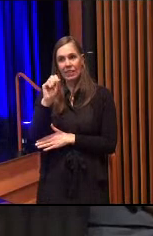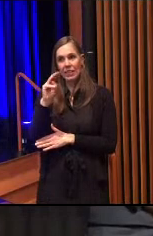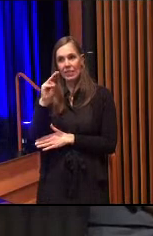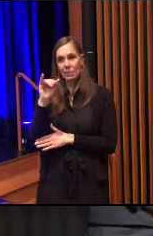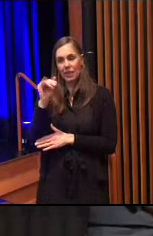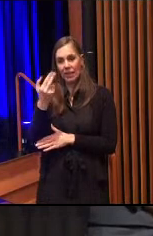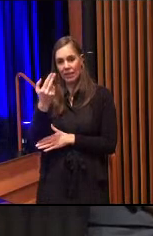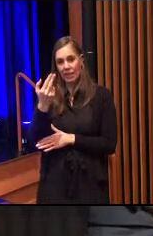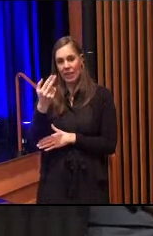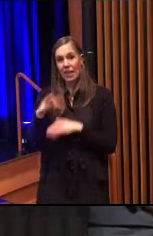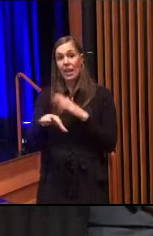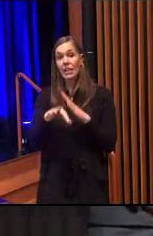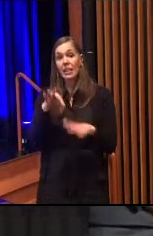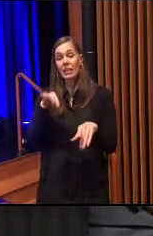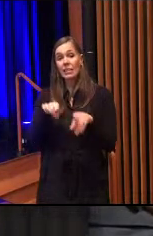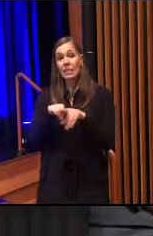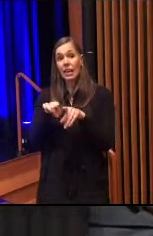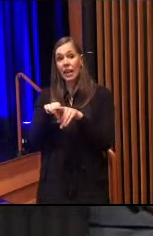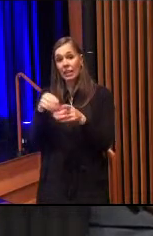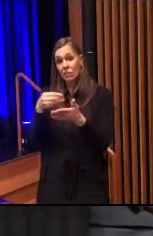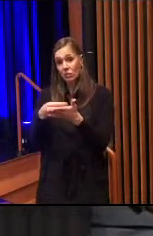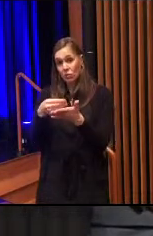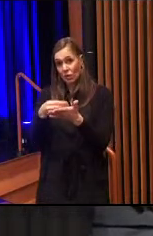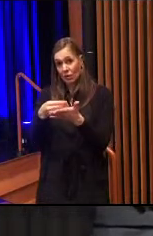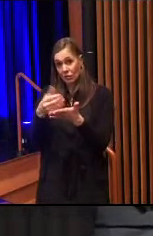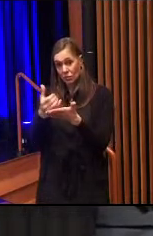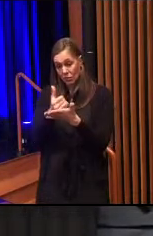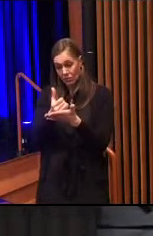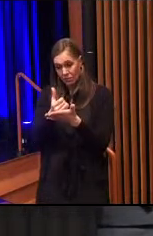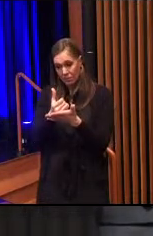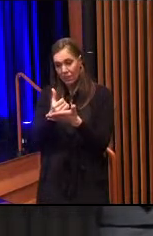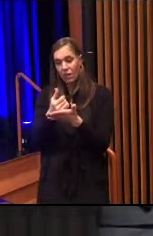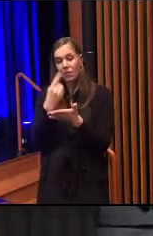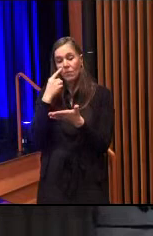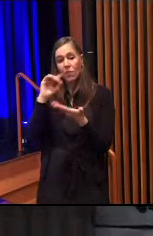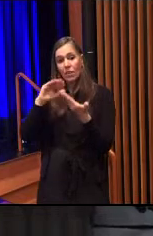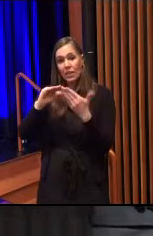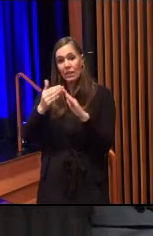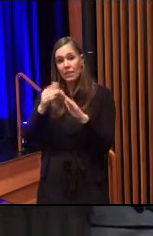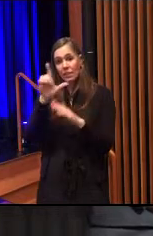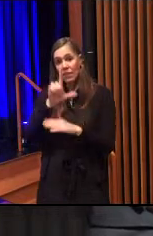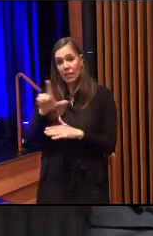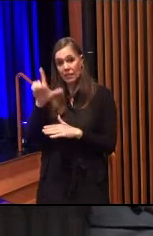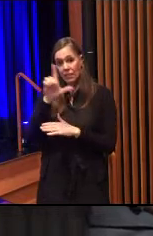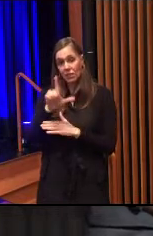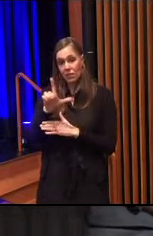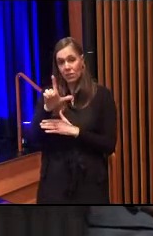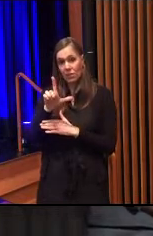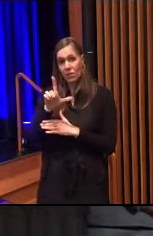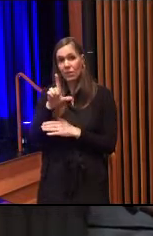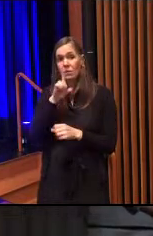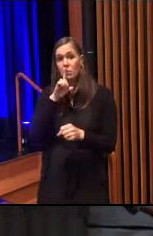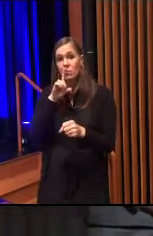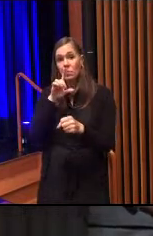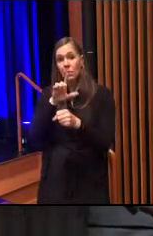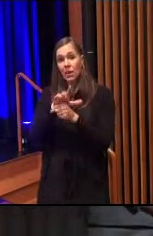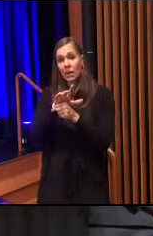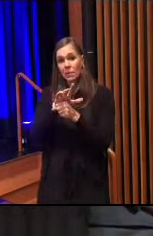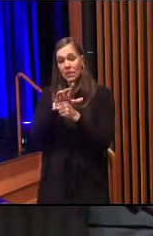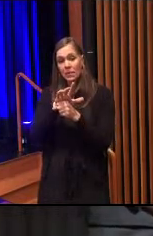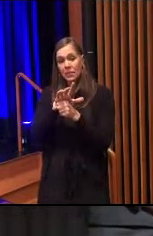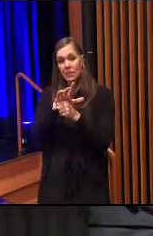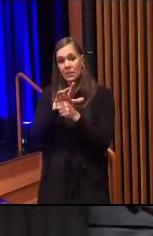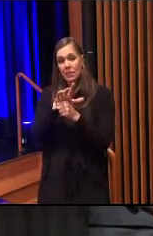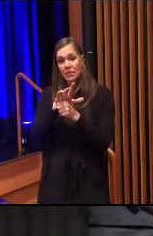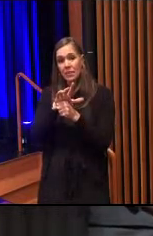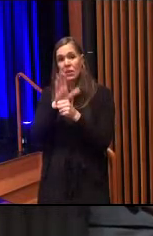duly elected as Treasurer. Being duly elected as Treasurer. Of the City of Lancaster. Of the City of Lancaster. Do solemnly swear. Do